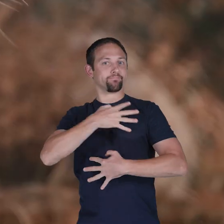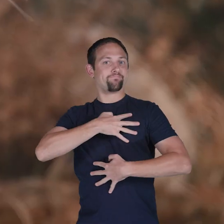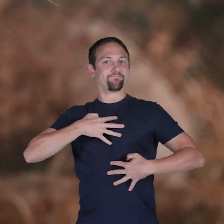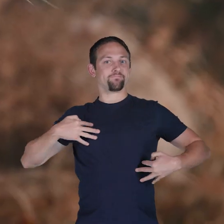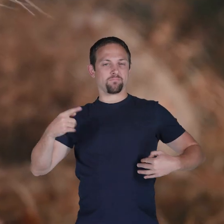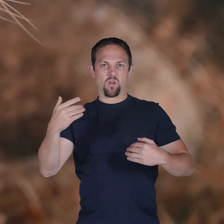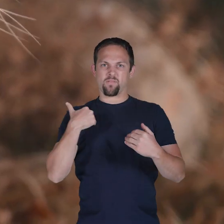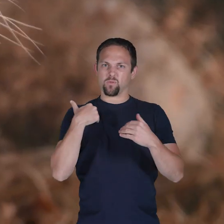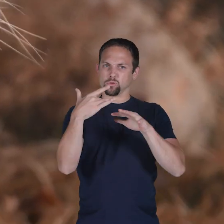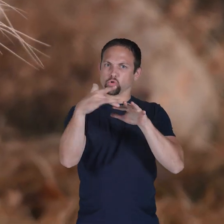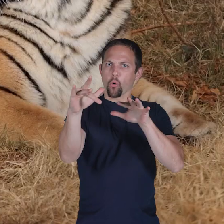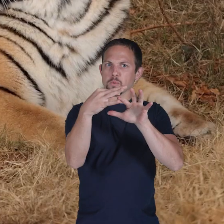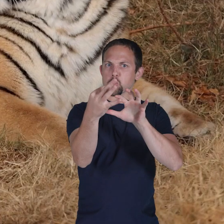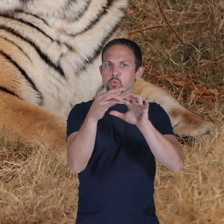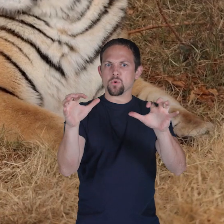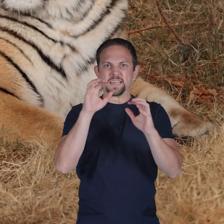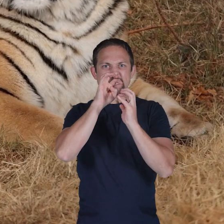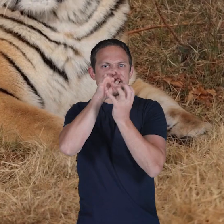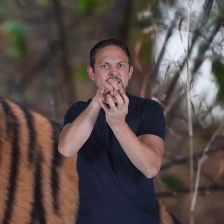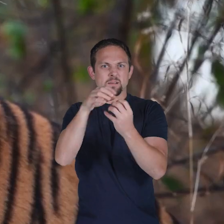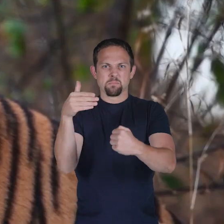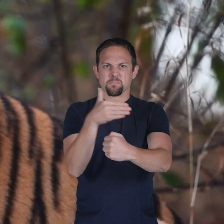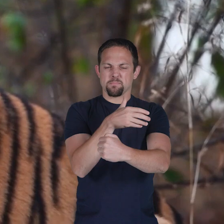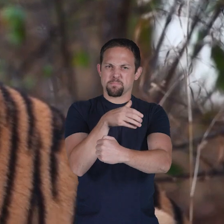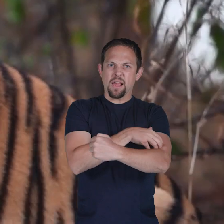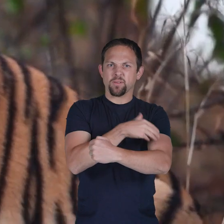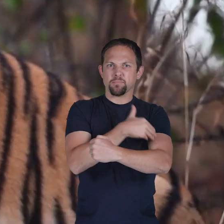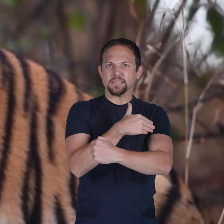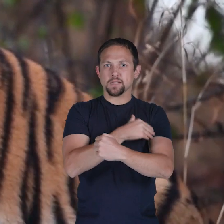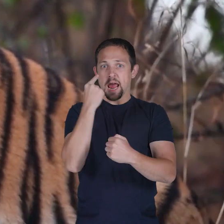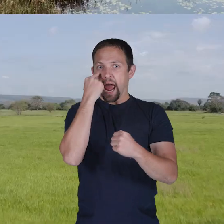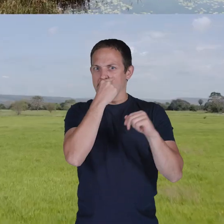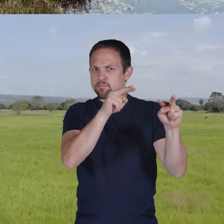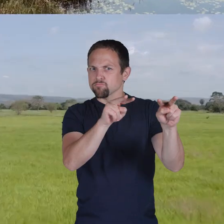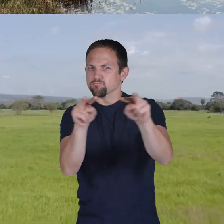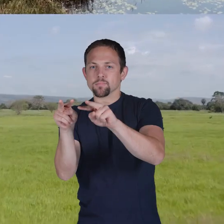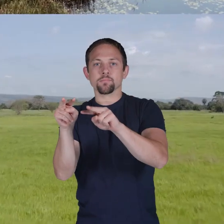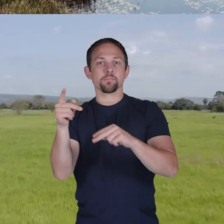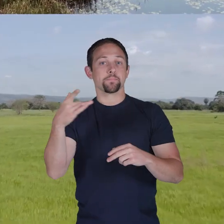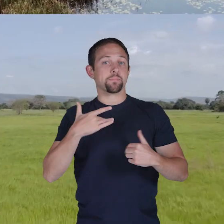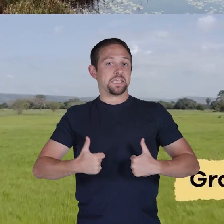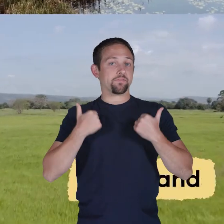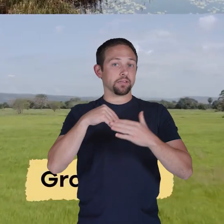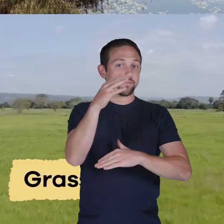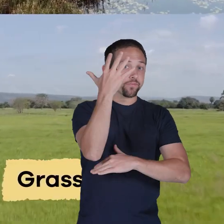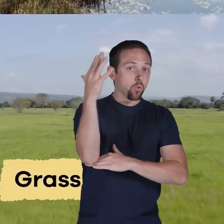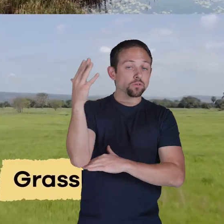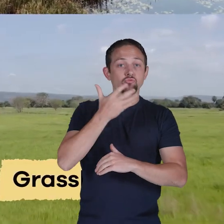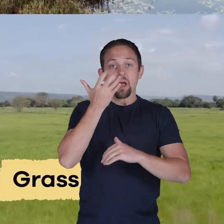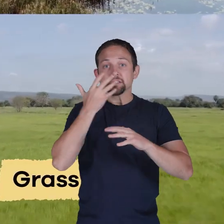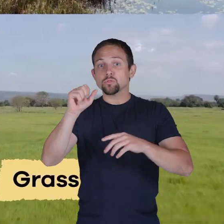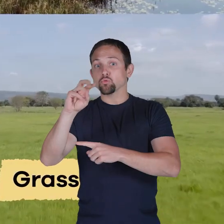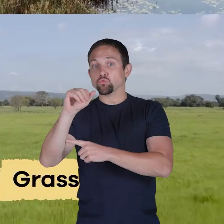They have sharp claws and teeth, powerful muscles, and keen eyesight. They usually live in forests, grasslands,